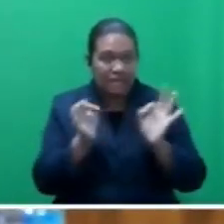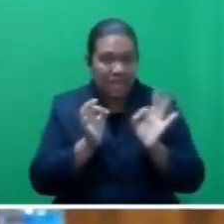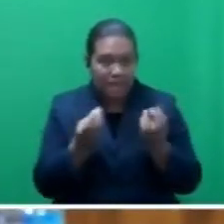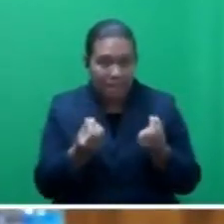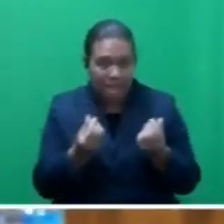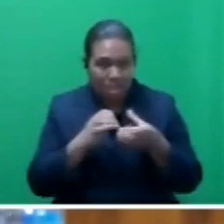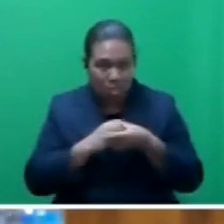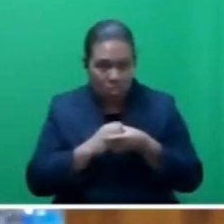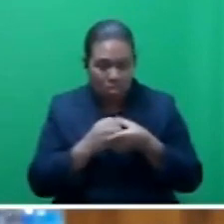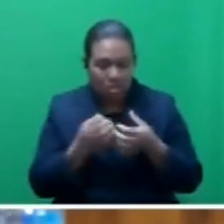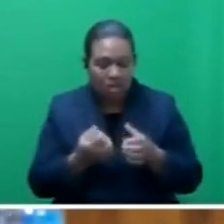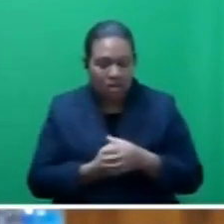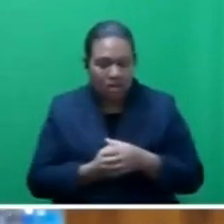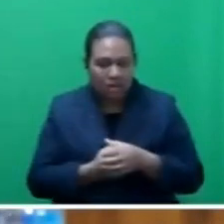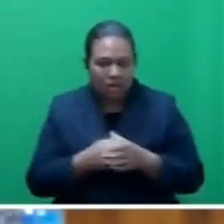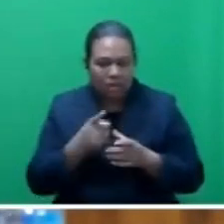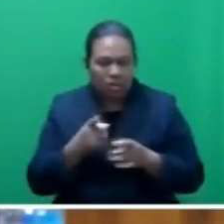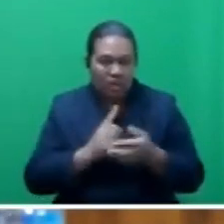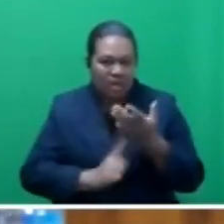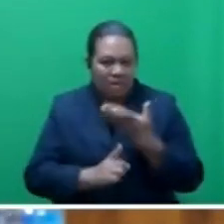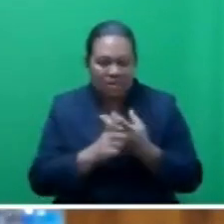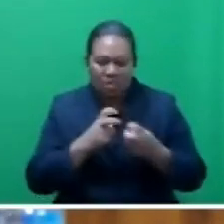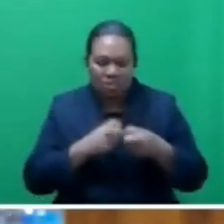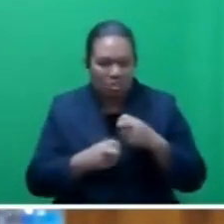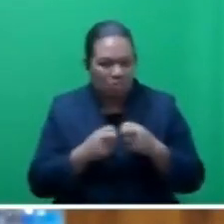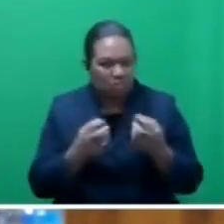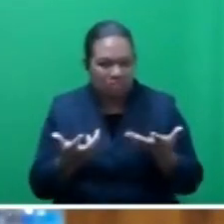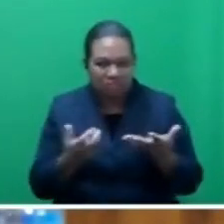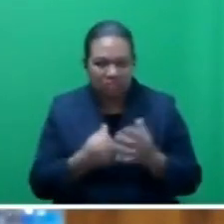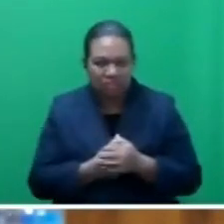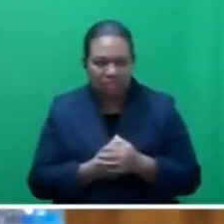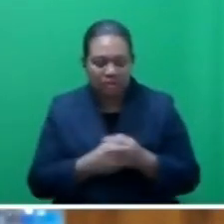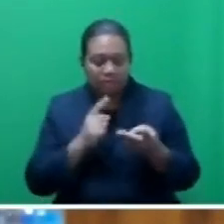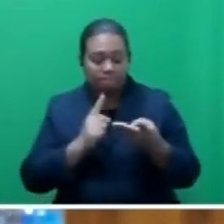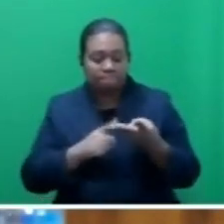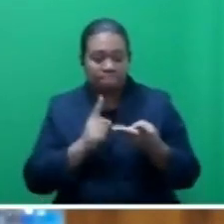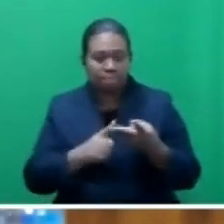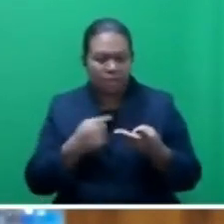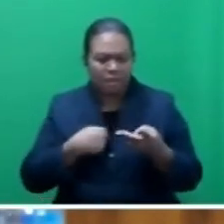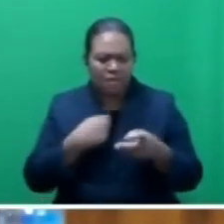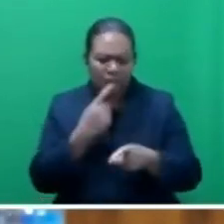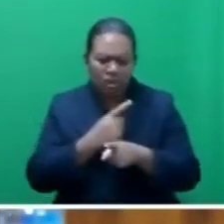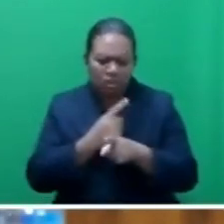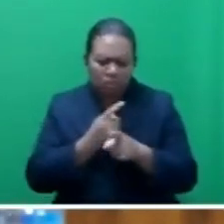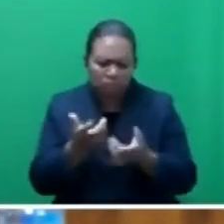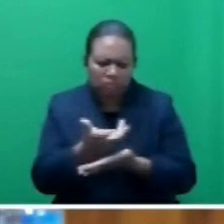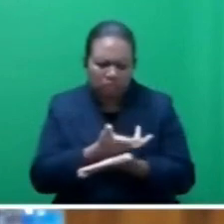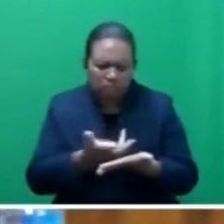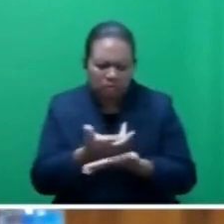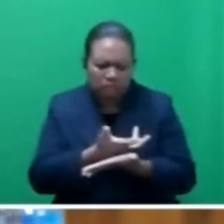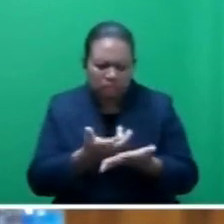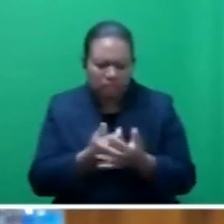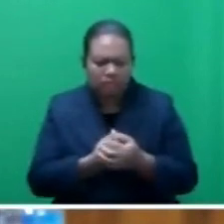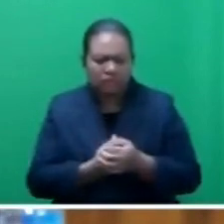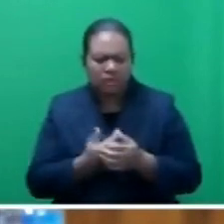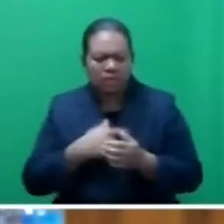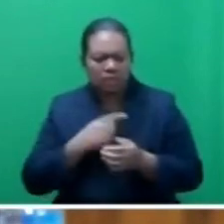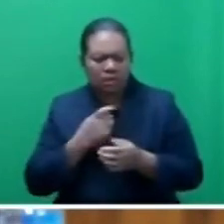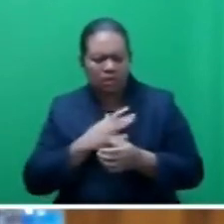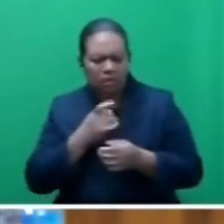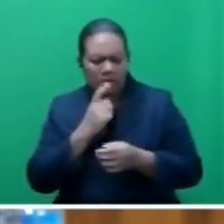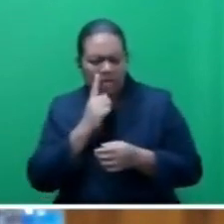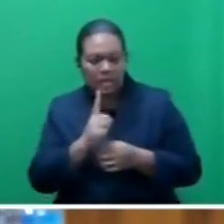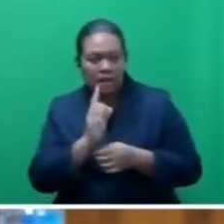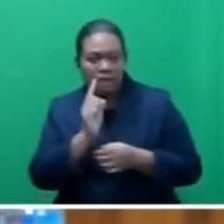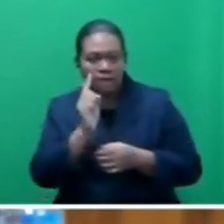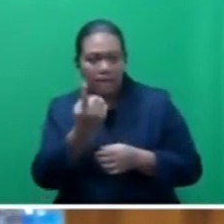household becomes very vulnerable. Secondly, Mr. Speaker, I have been talking about that, is because the first